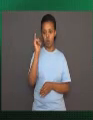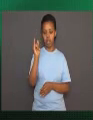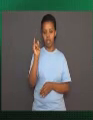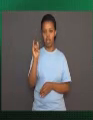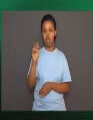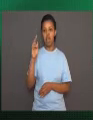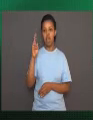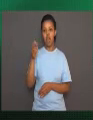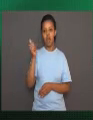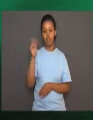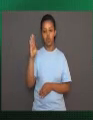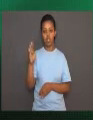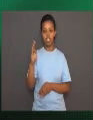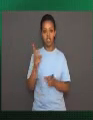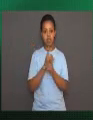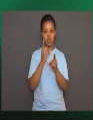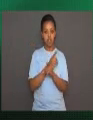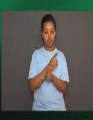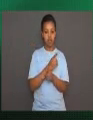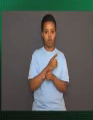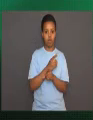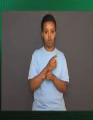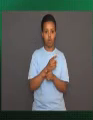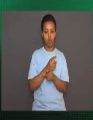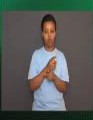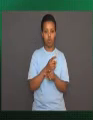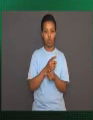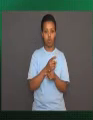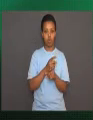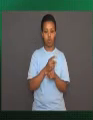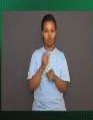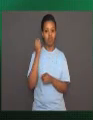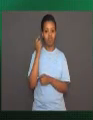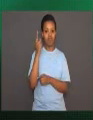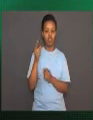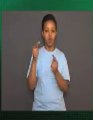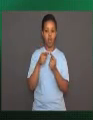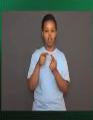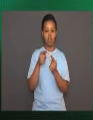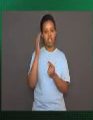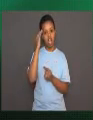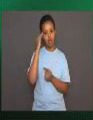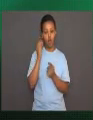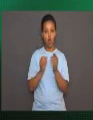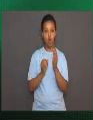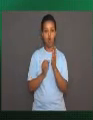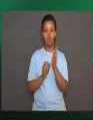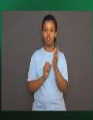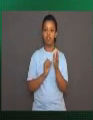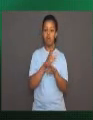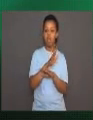sensory systems stop sending signals to the brain in response to a